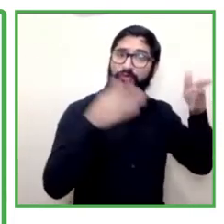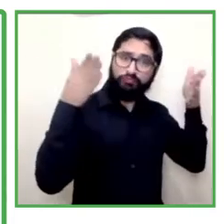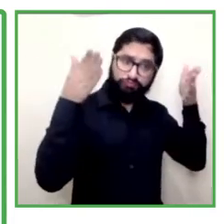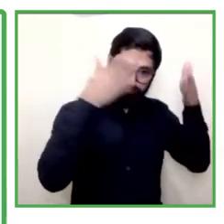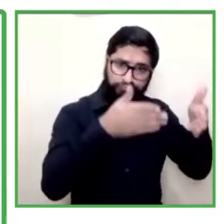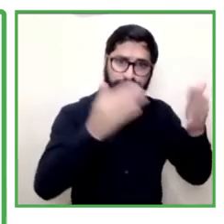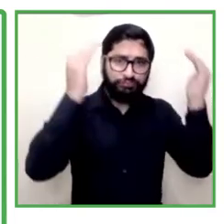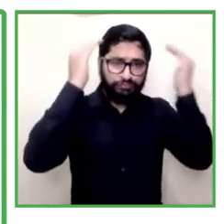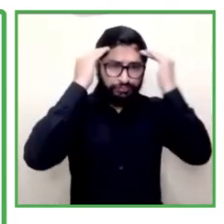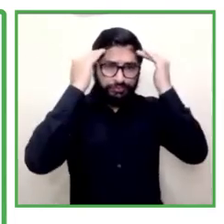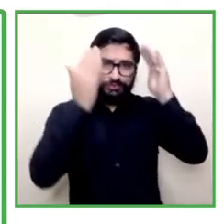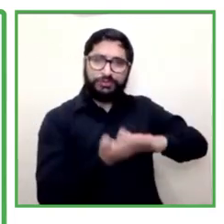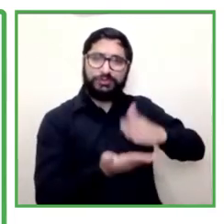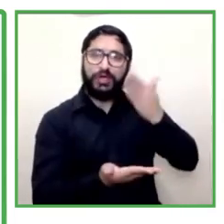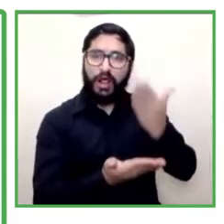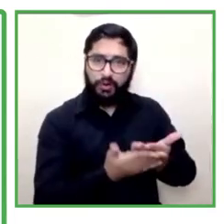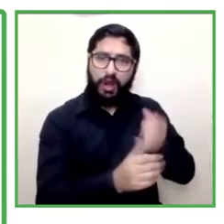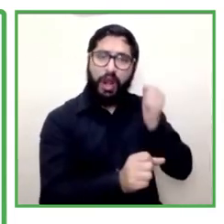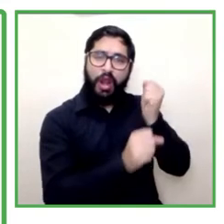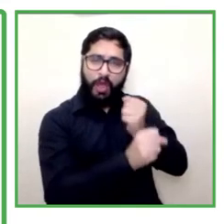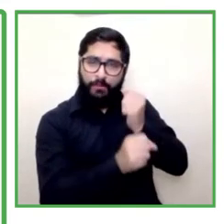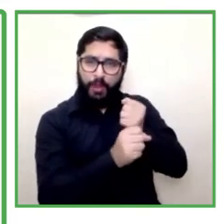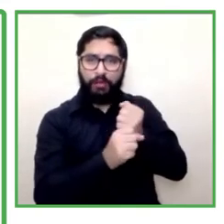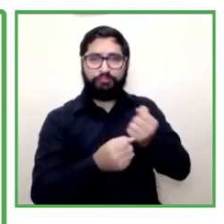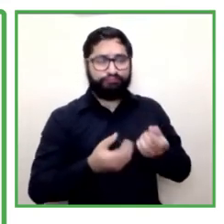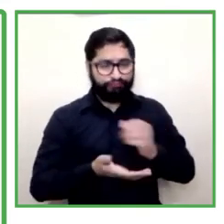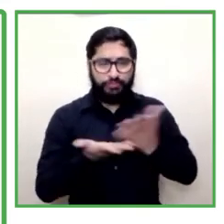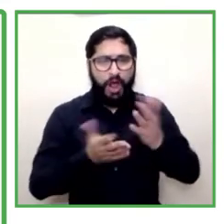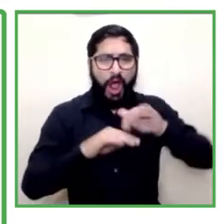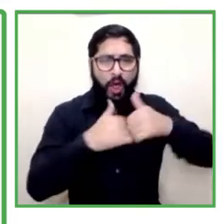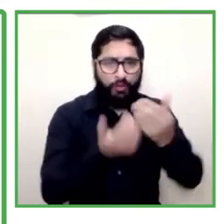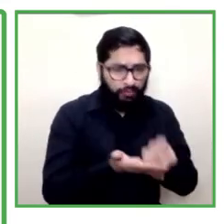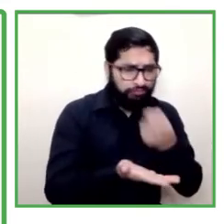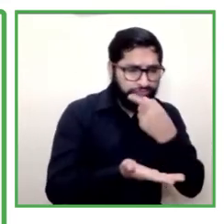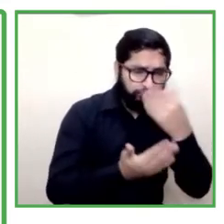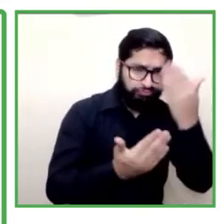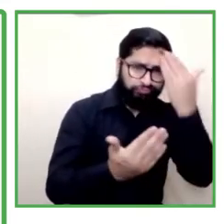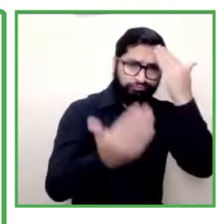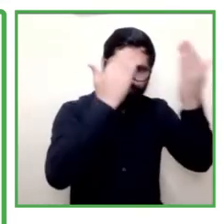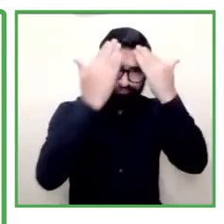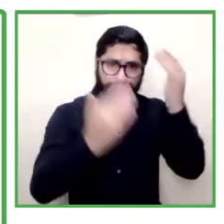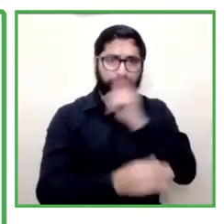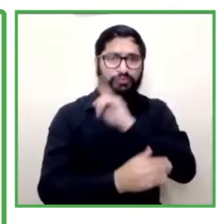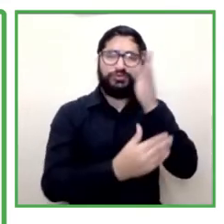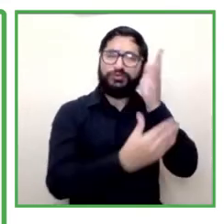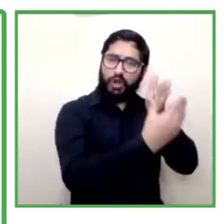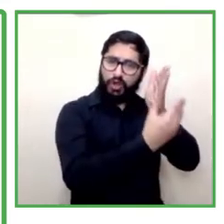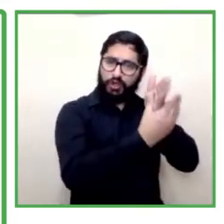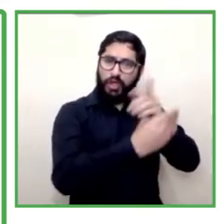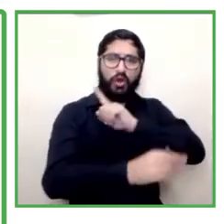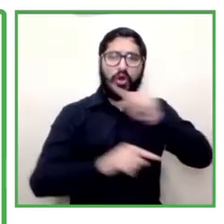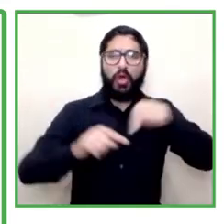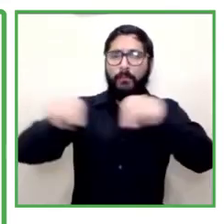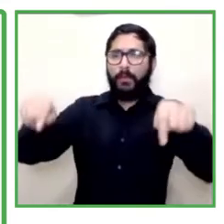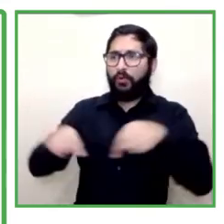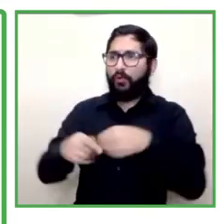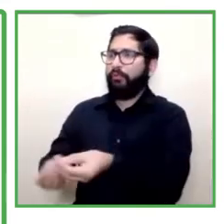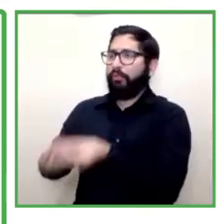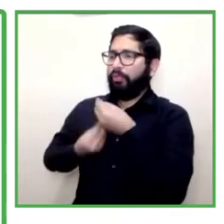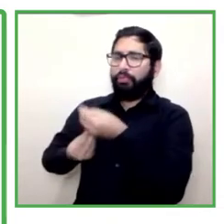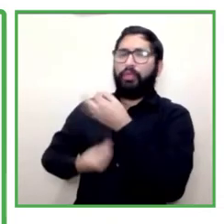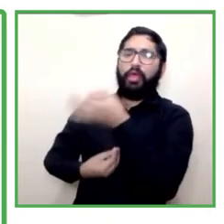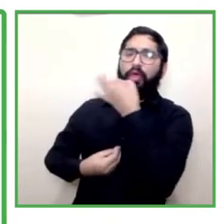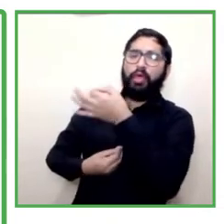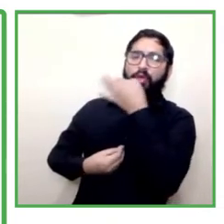they work in a context of medicine and not social determinants and we've managed to